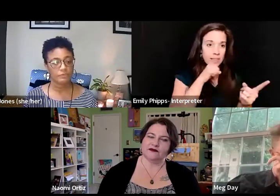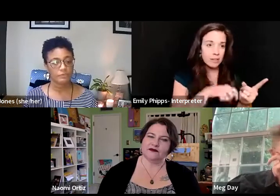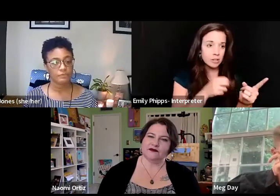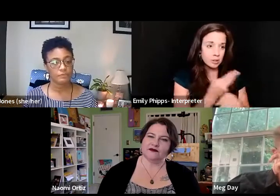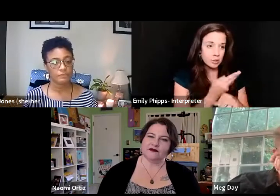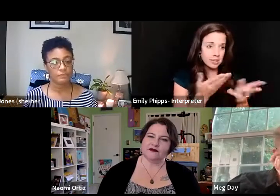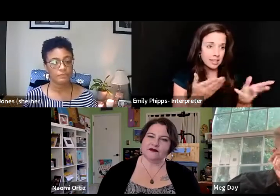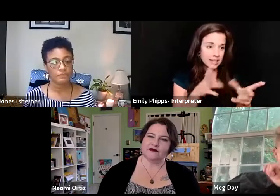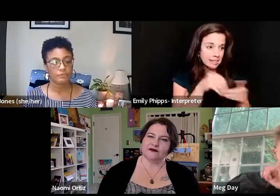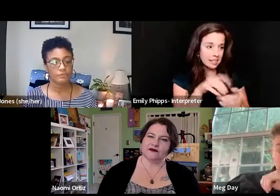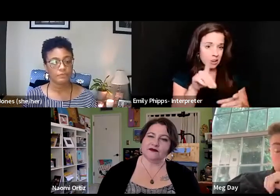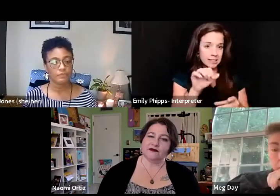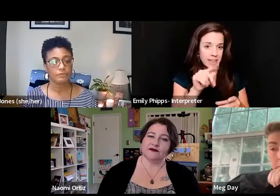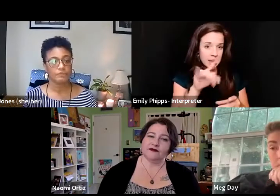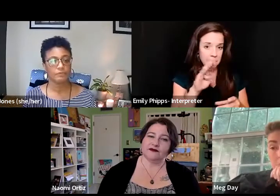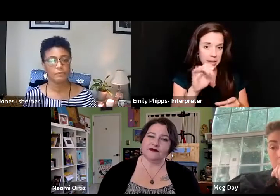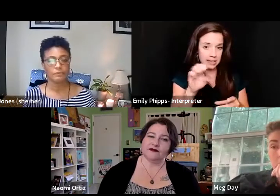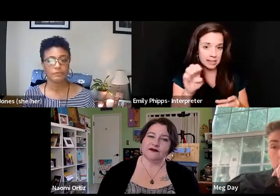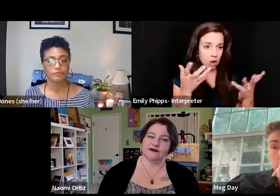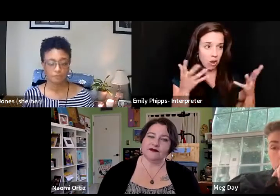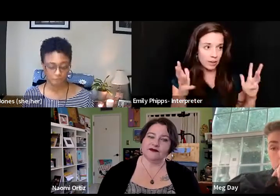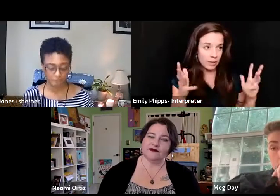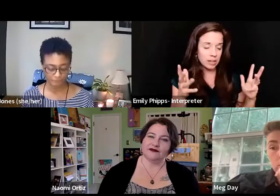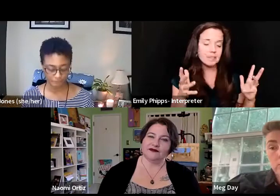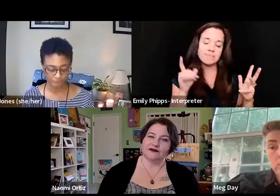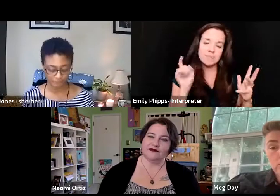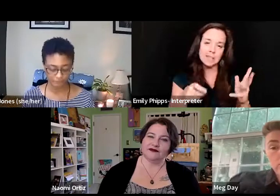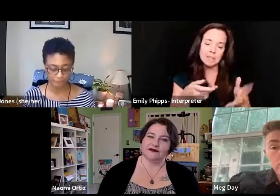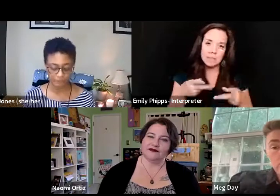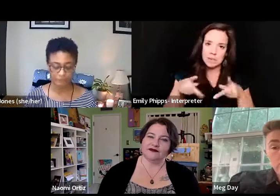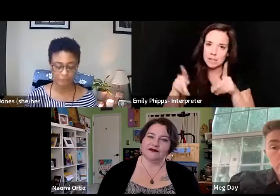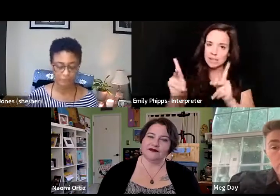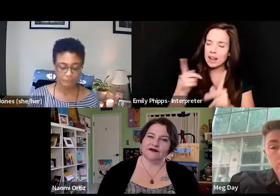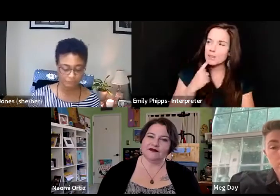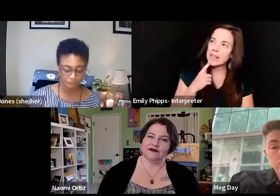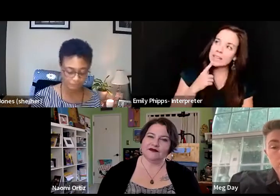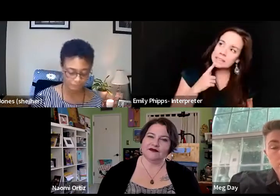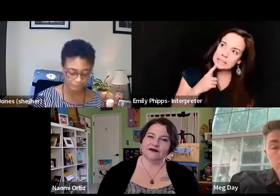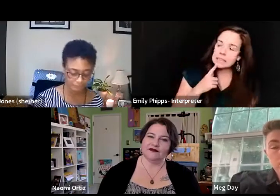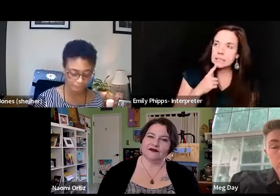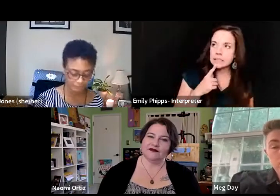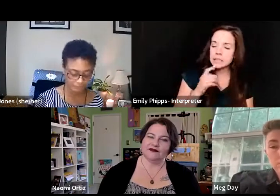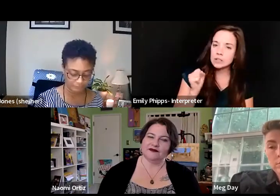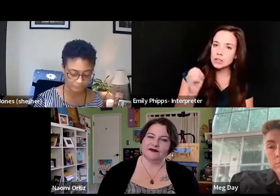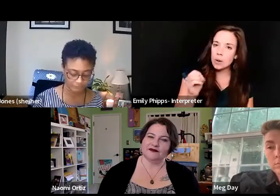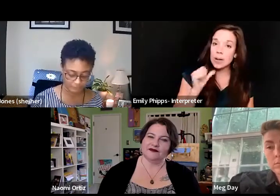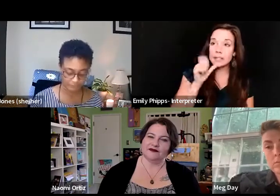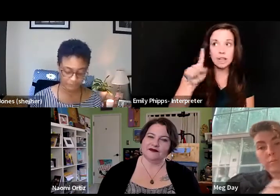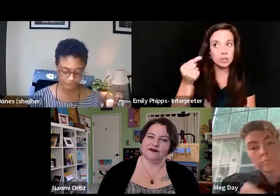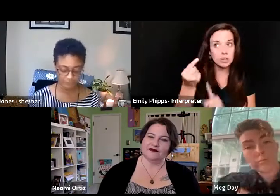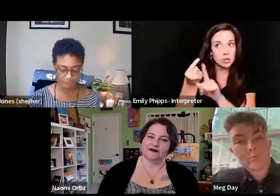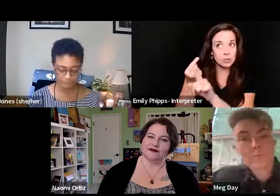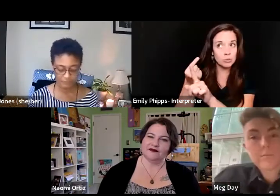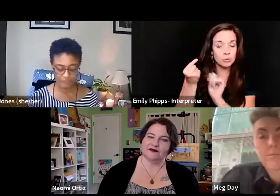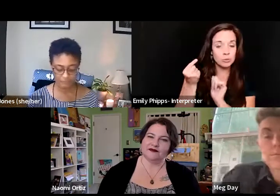database already, because otherwise we have to get permissions. And I was like, so, and I'm like, it's not just you, but you don't have disability